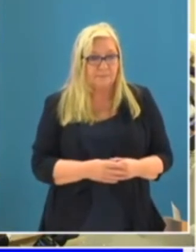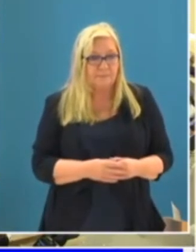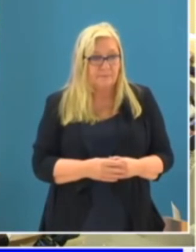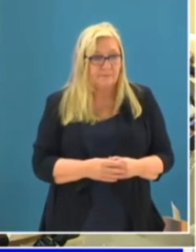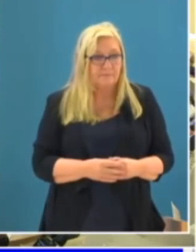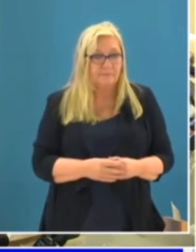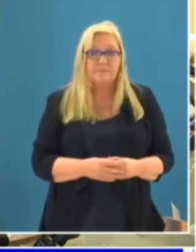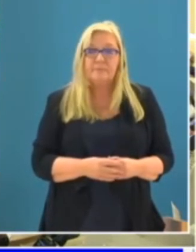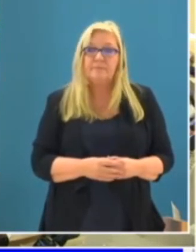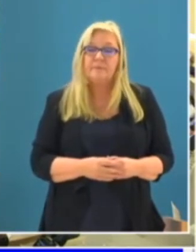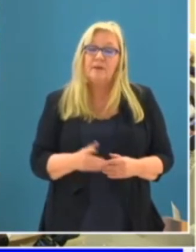Thank you, Mr. Chair.